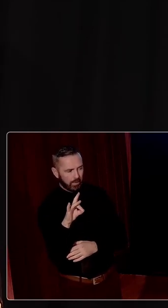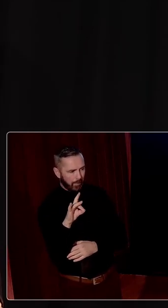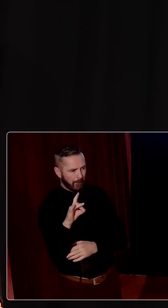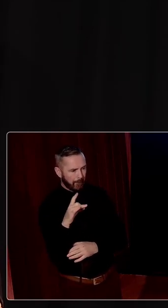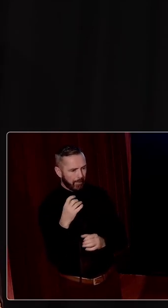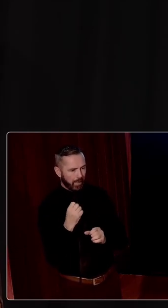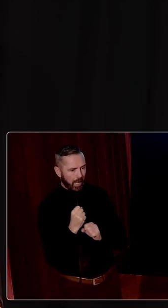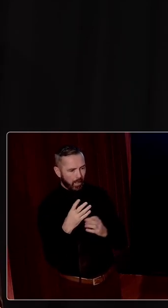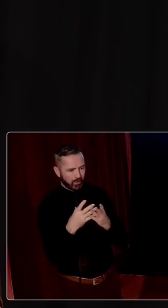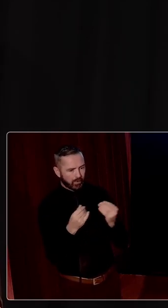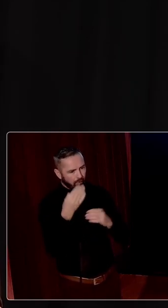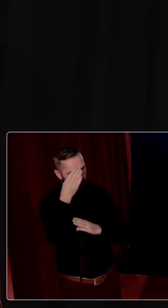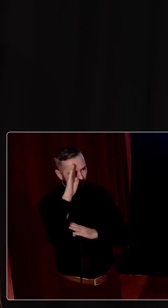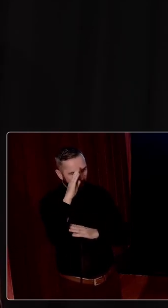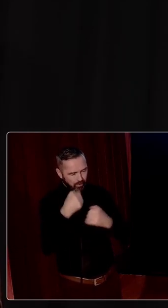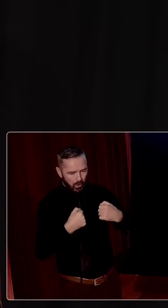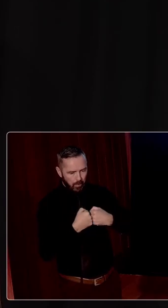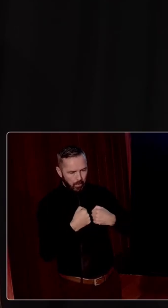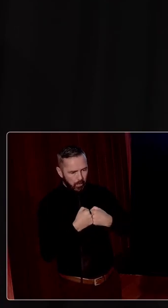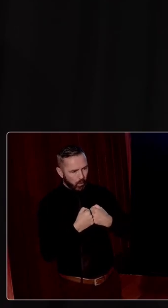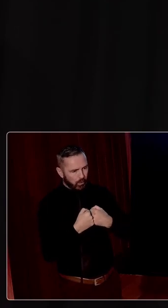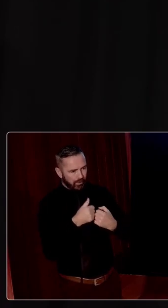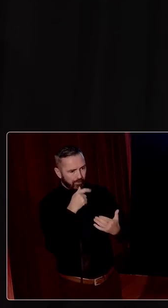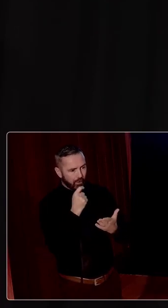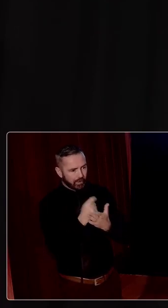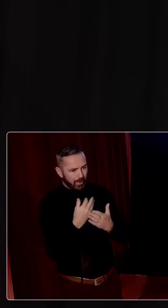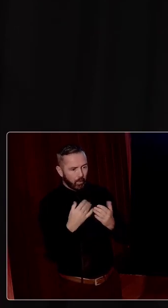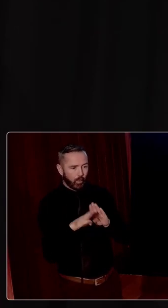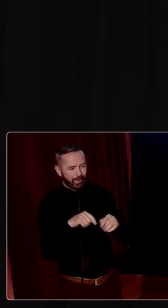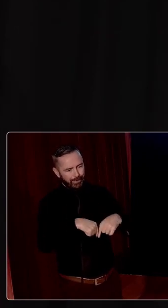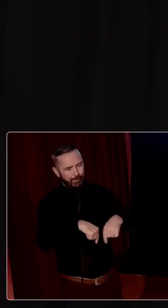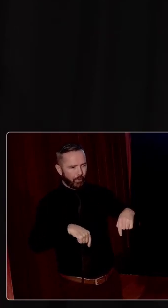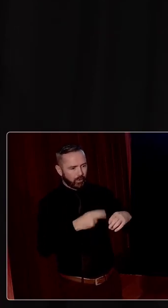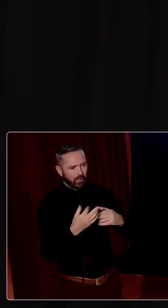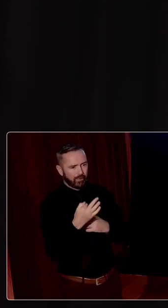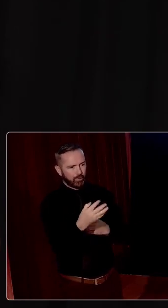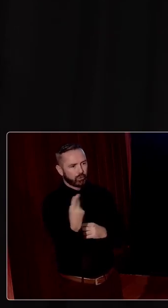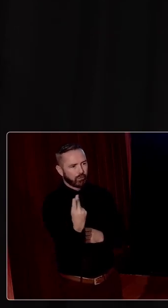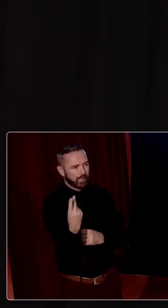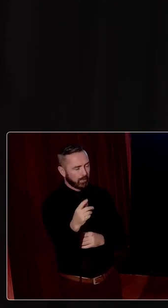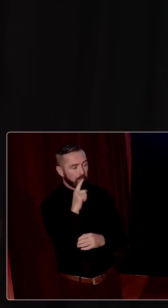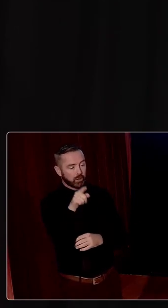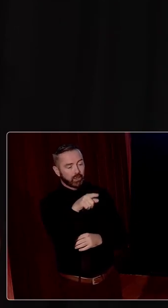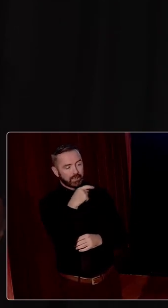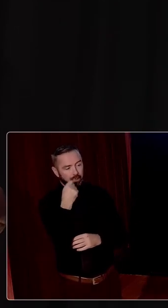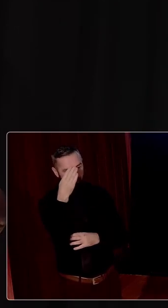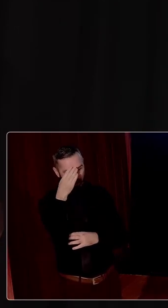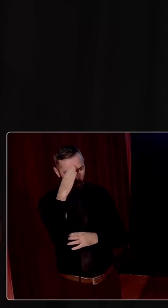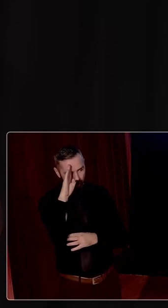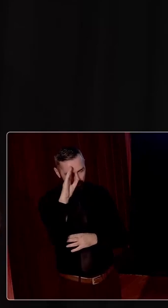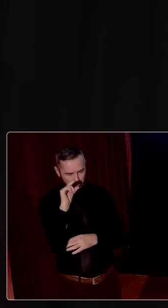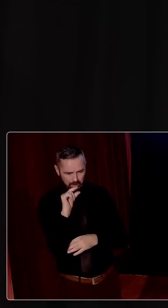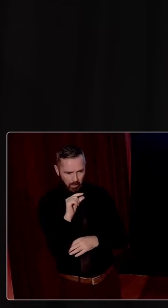the, having to solve the Irish, uh, border in the first round in the divorce and not in the future relationship. And she said, Ireland